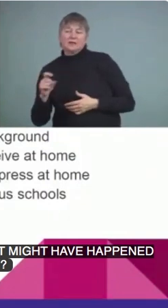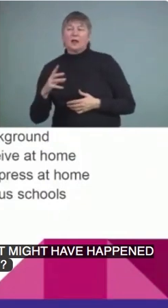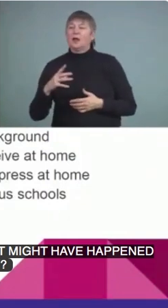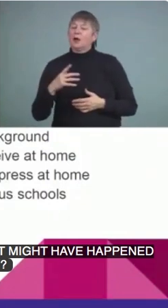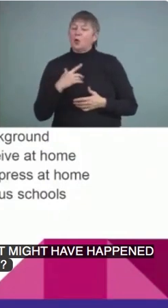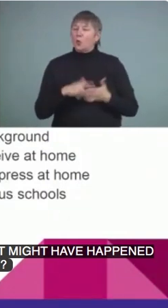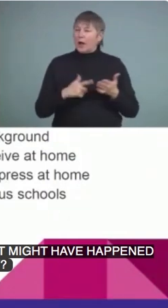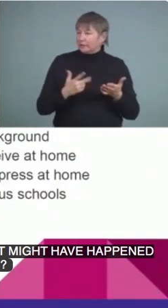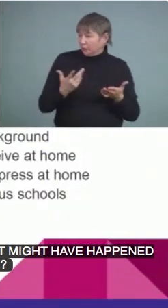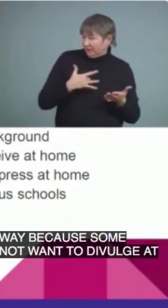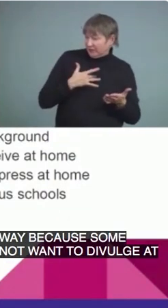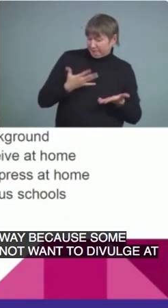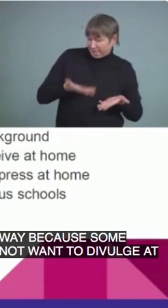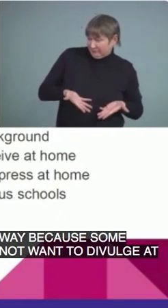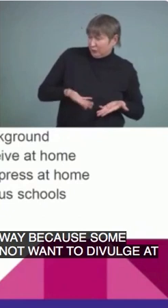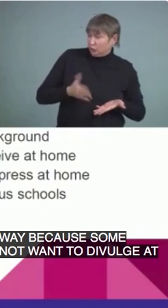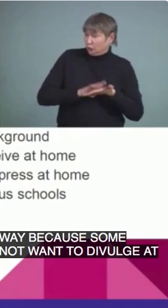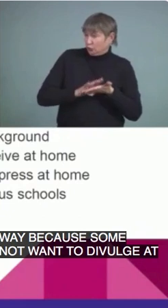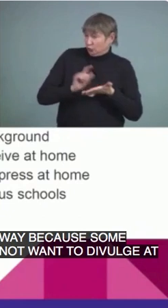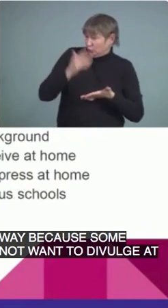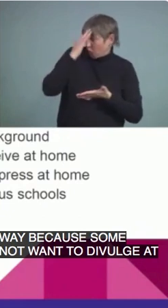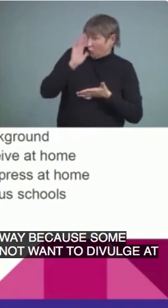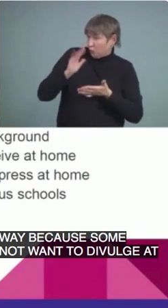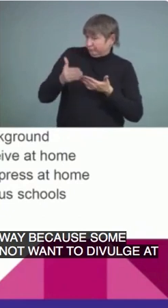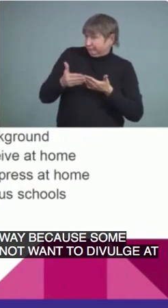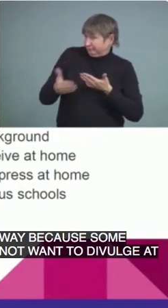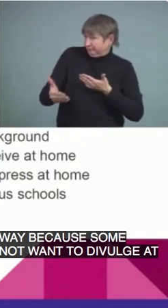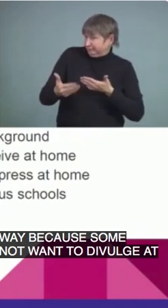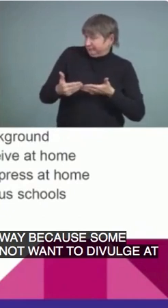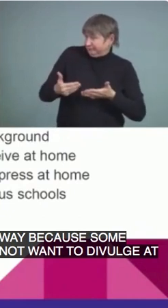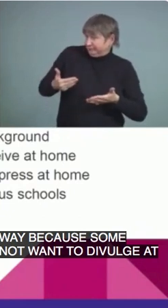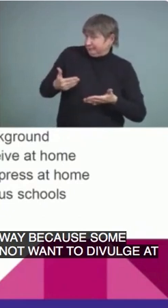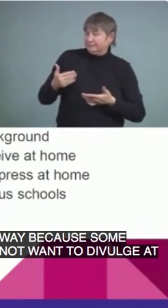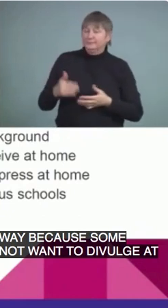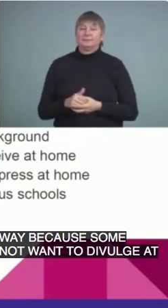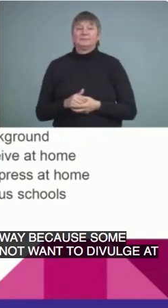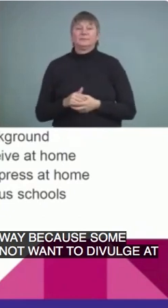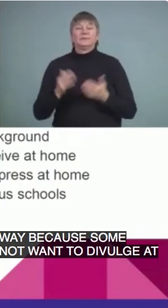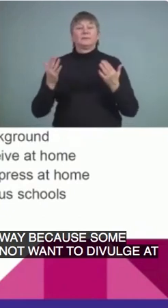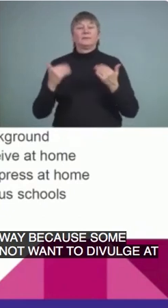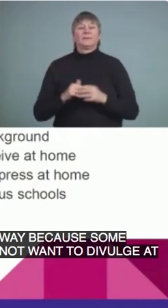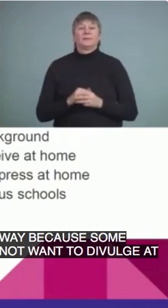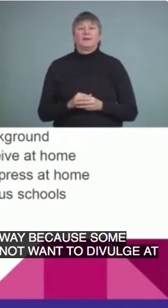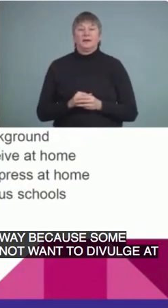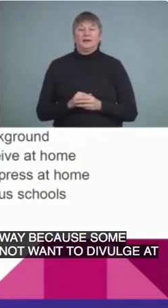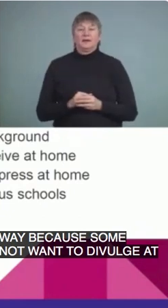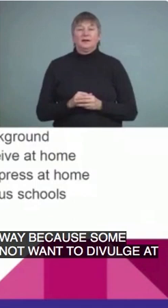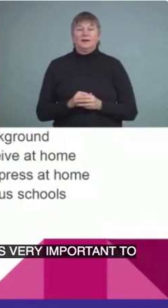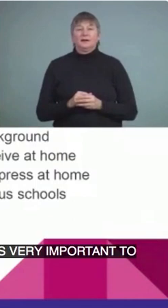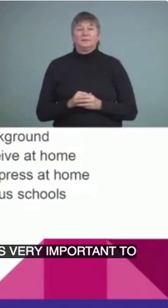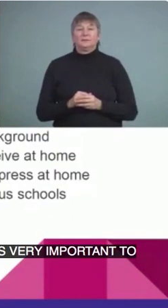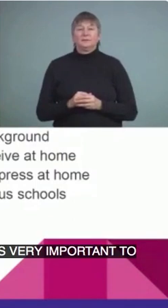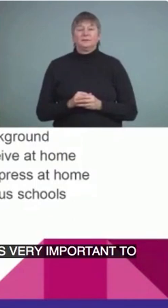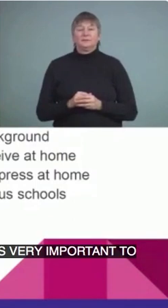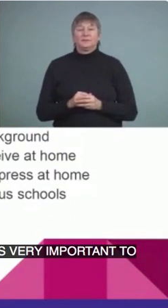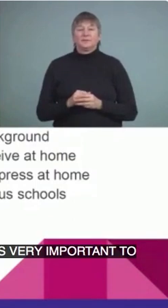Who is following their access to language as well is very important to know. Were they in a situation